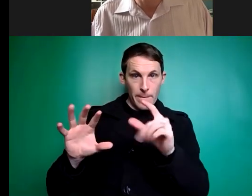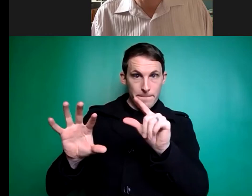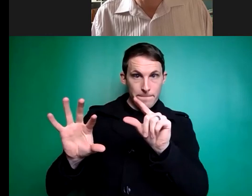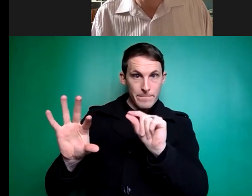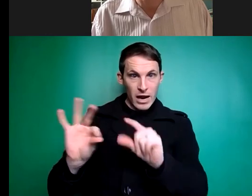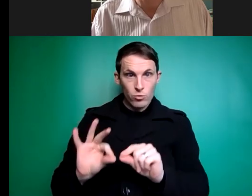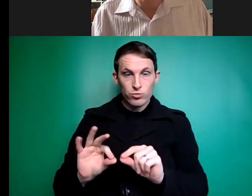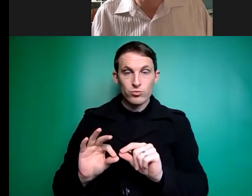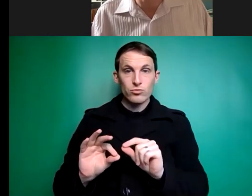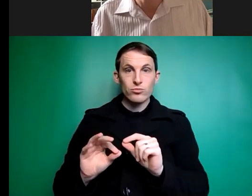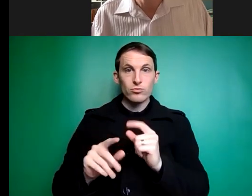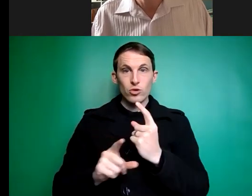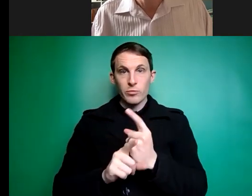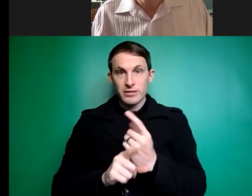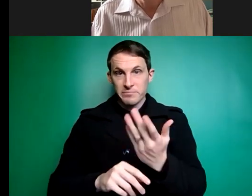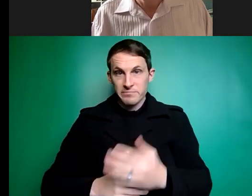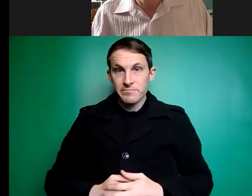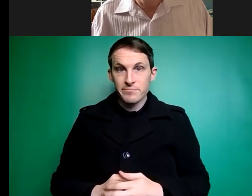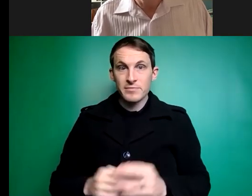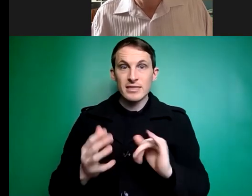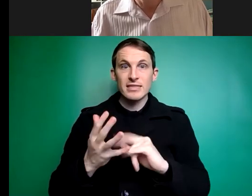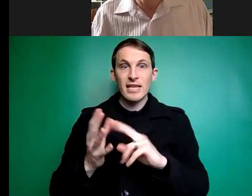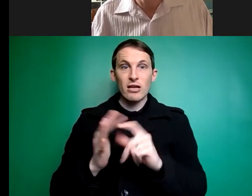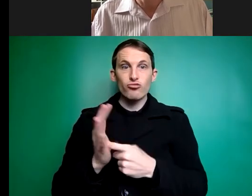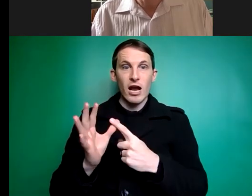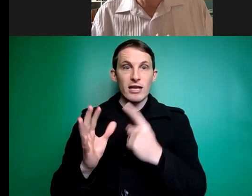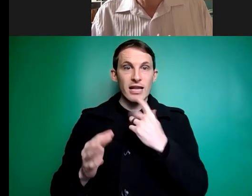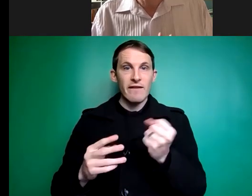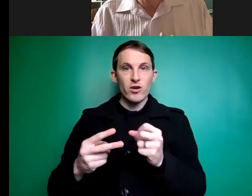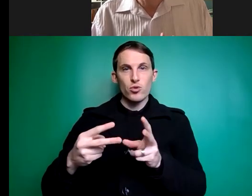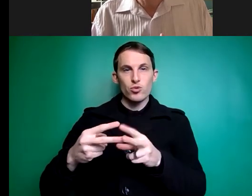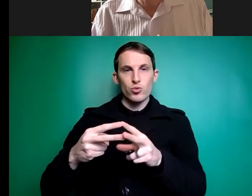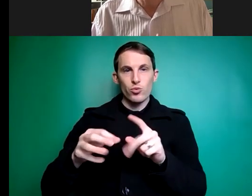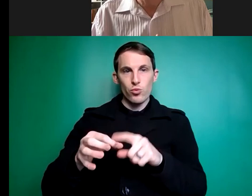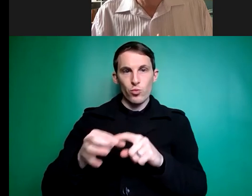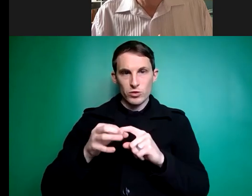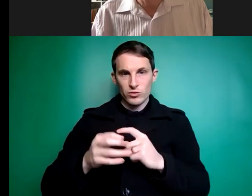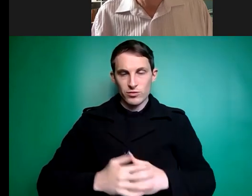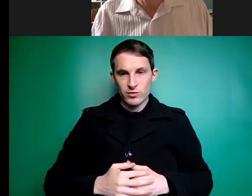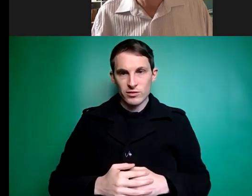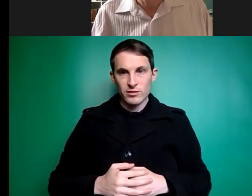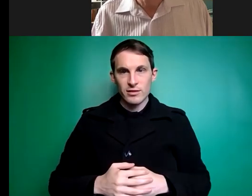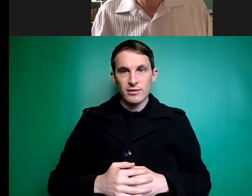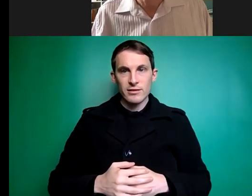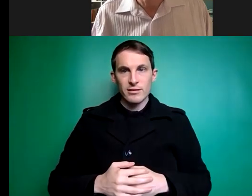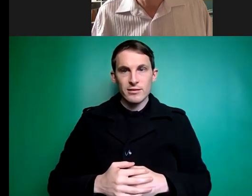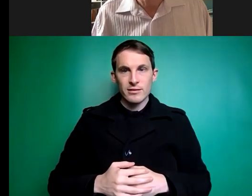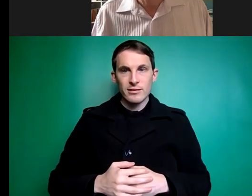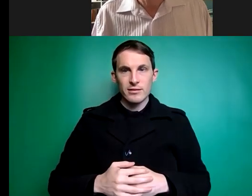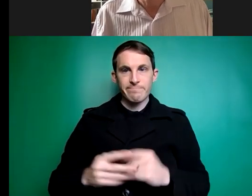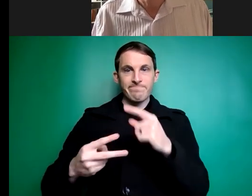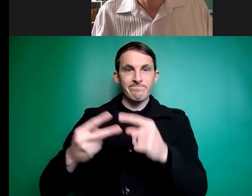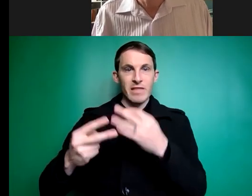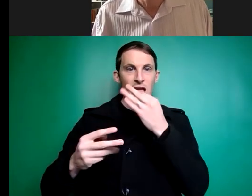wanted to us to comment on uh there's two questions here um asking about support